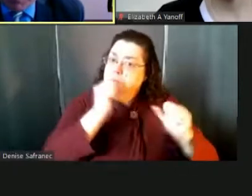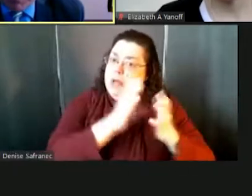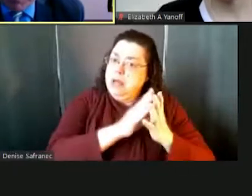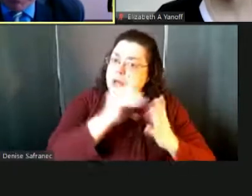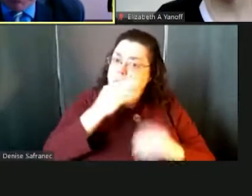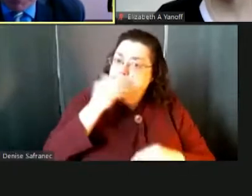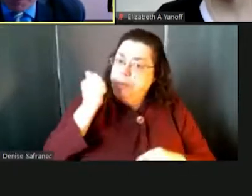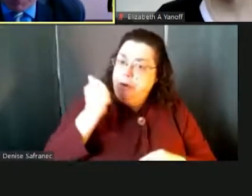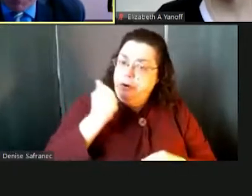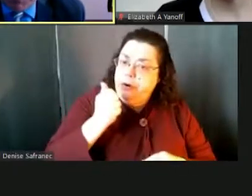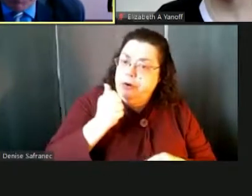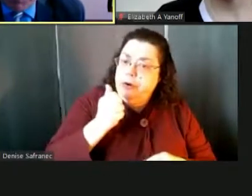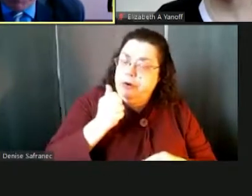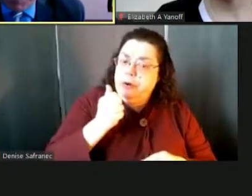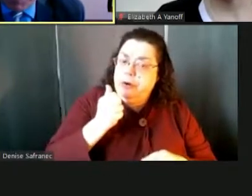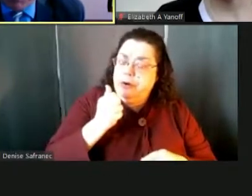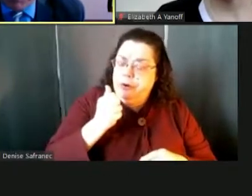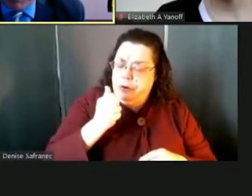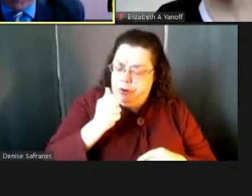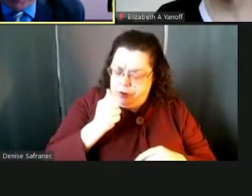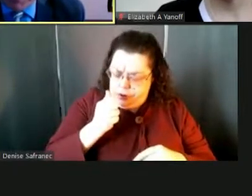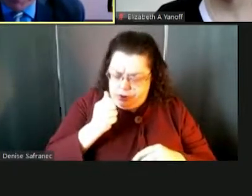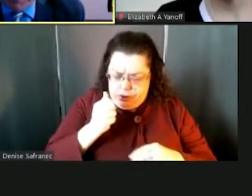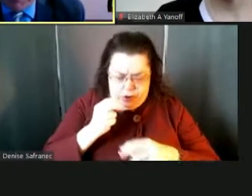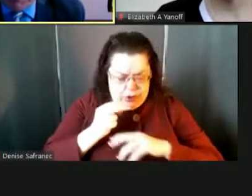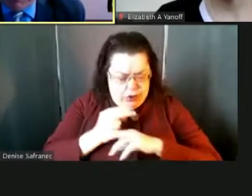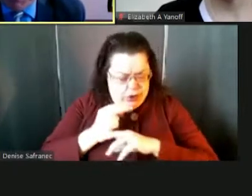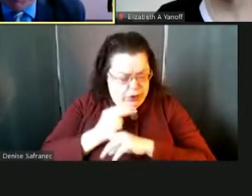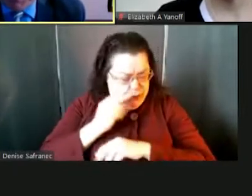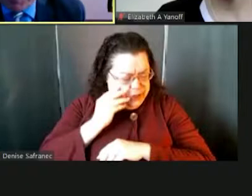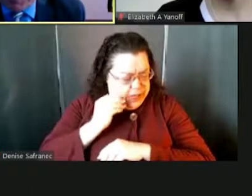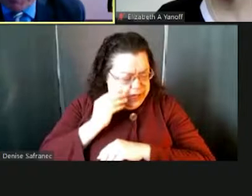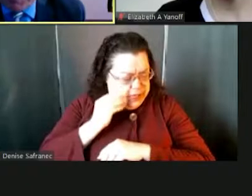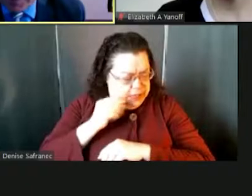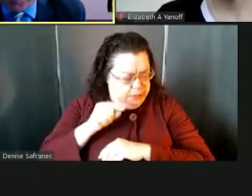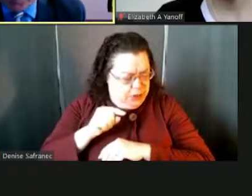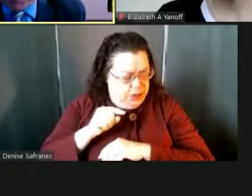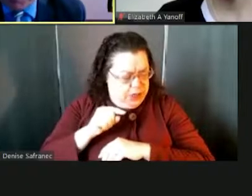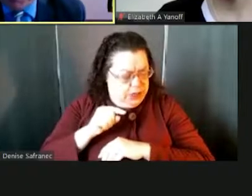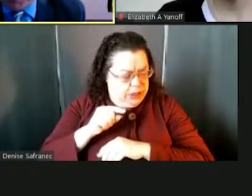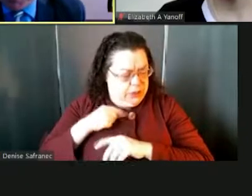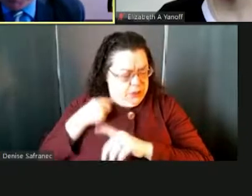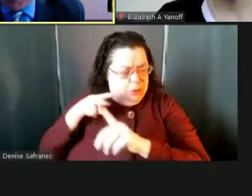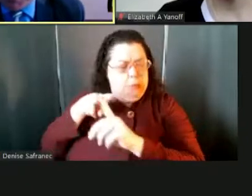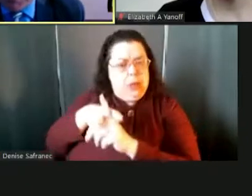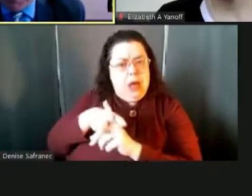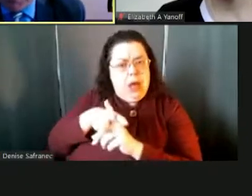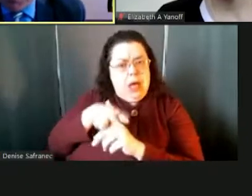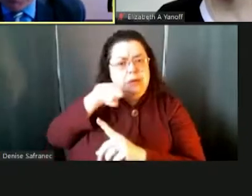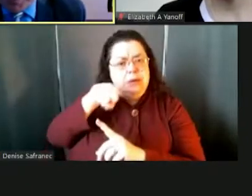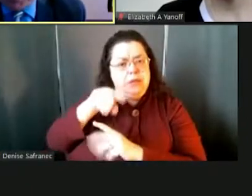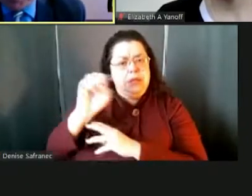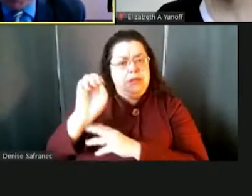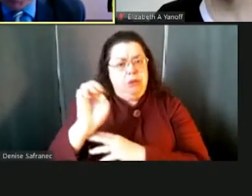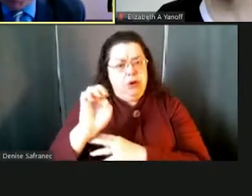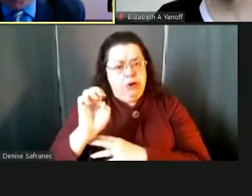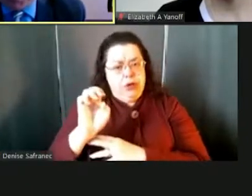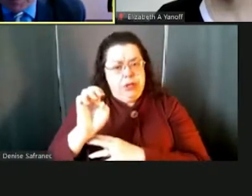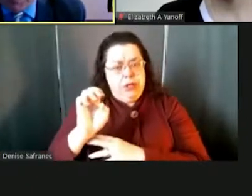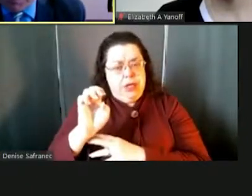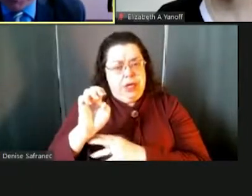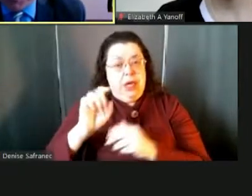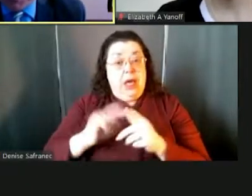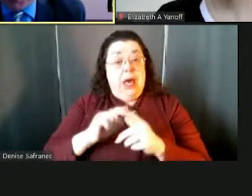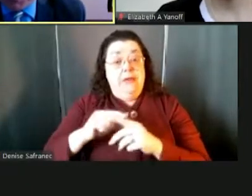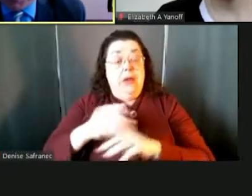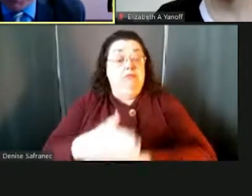evaluating and saying, how can we utilize what we've learned and what we deployed in response to this emergency to enhance educational